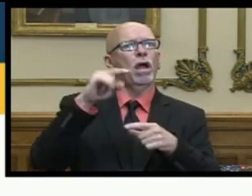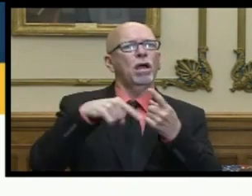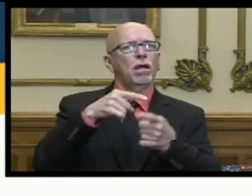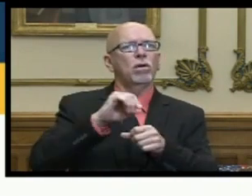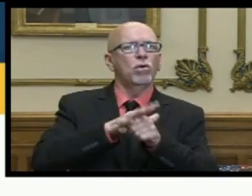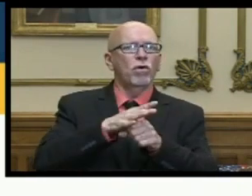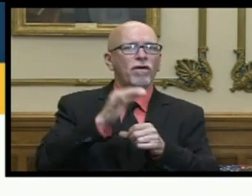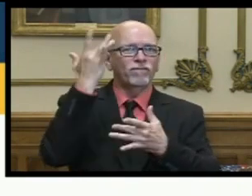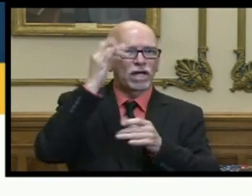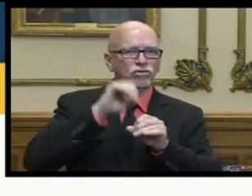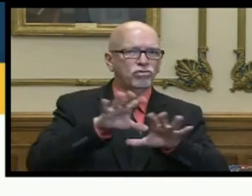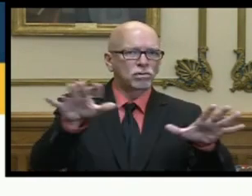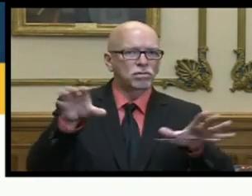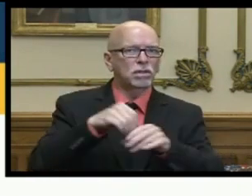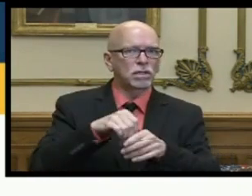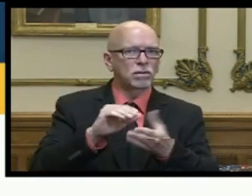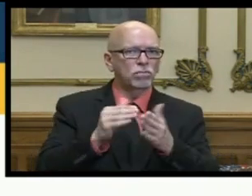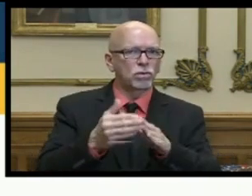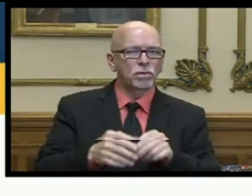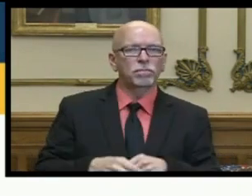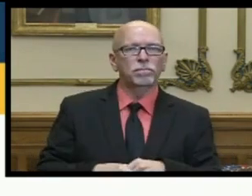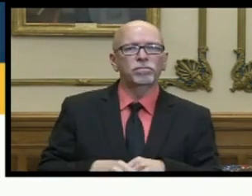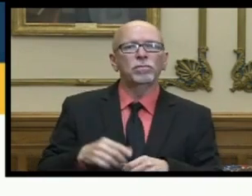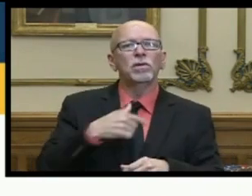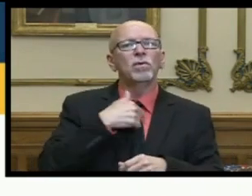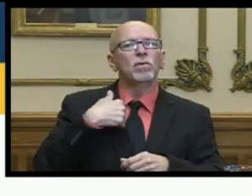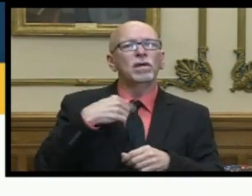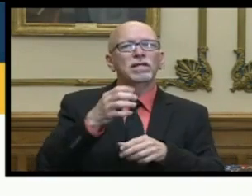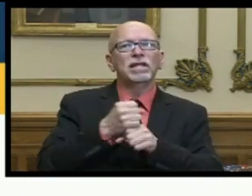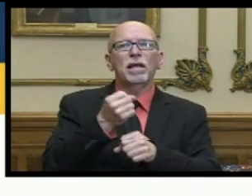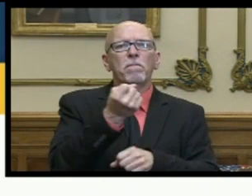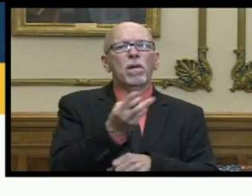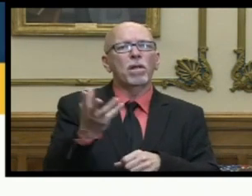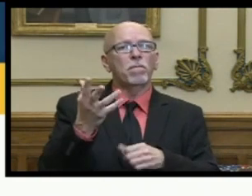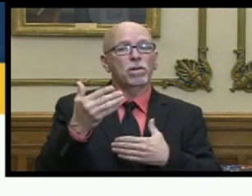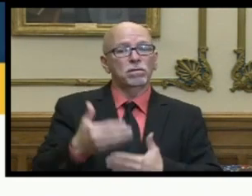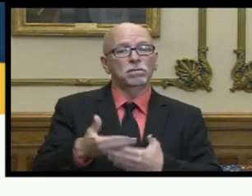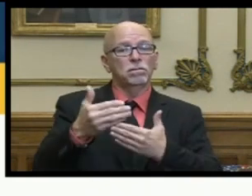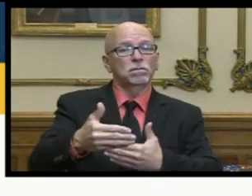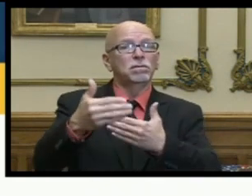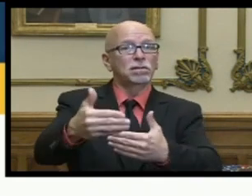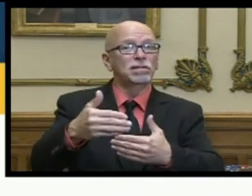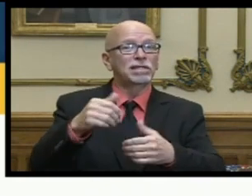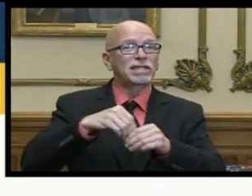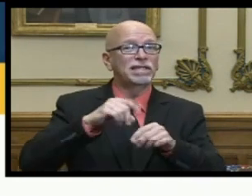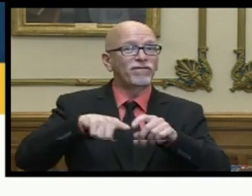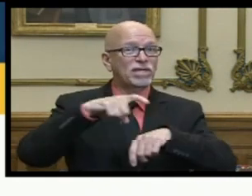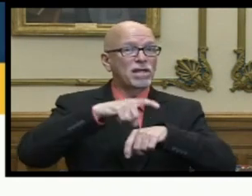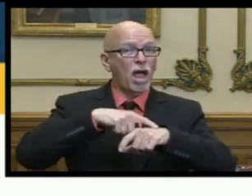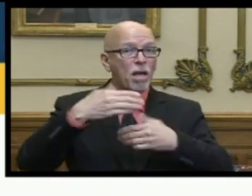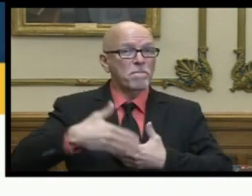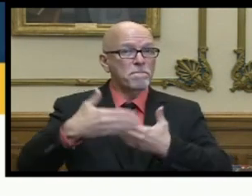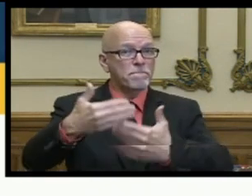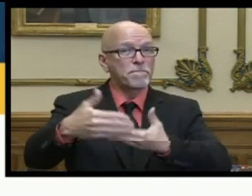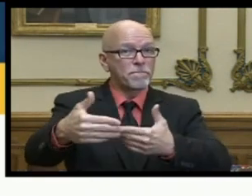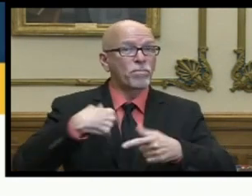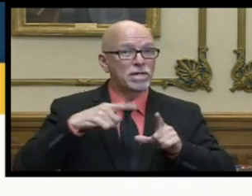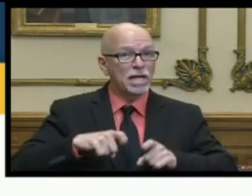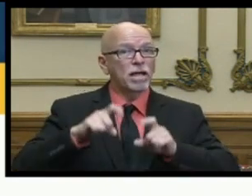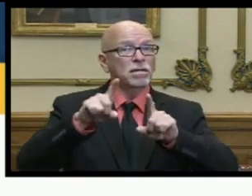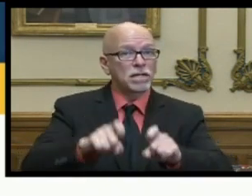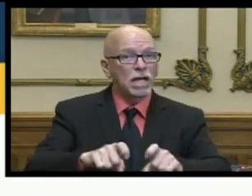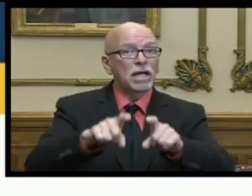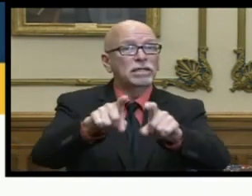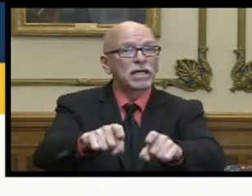cov2 infection in the community by taking multiple random samples across different time periods we're able to